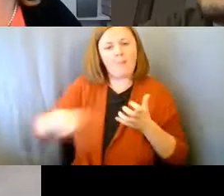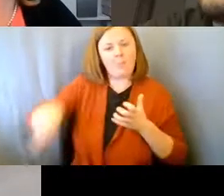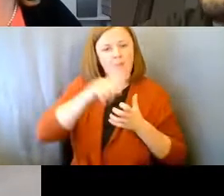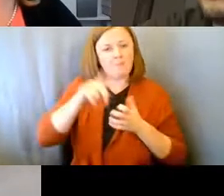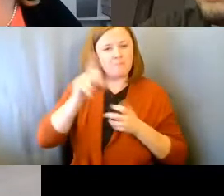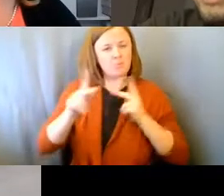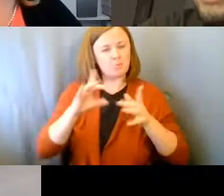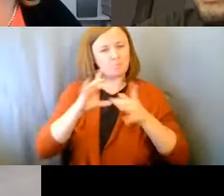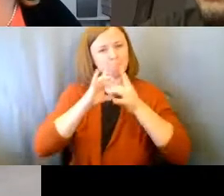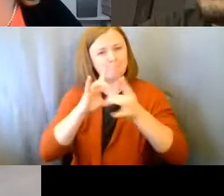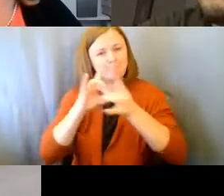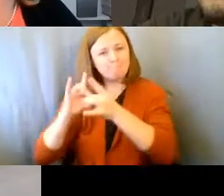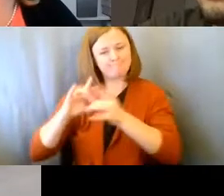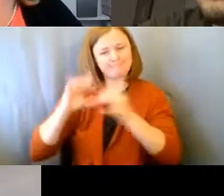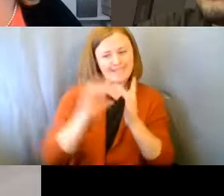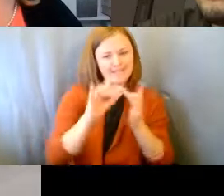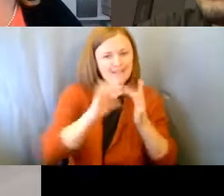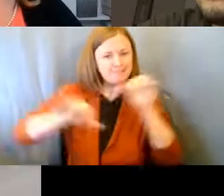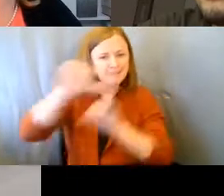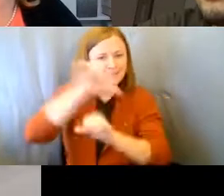to, um,